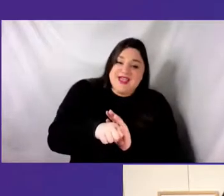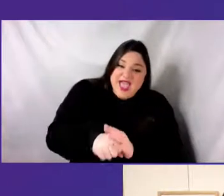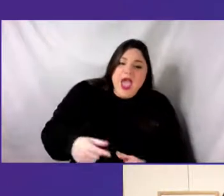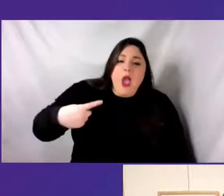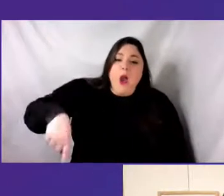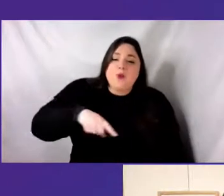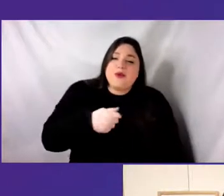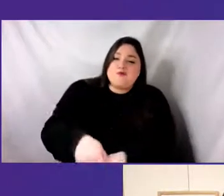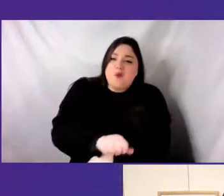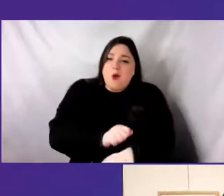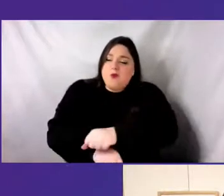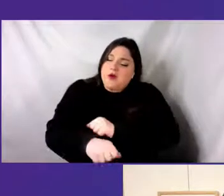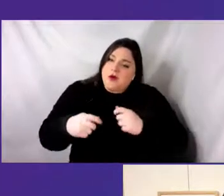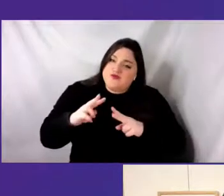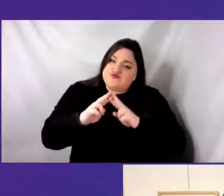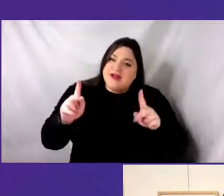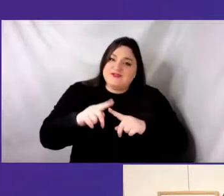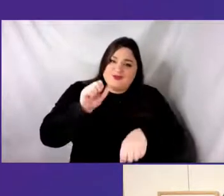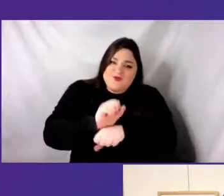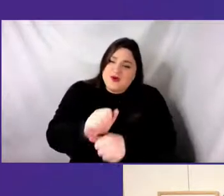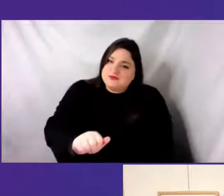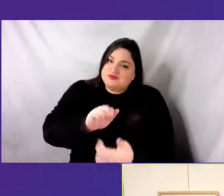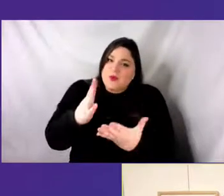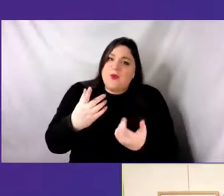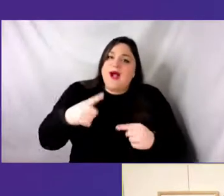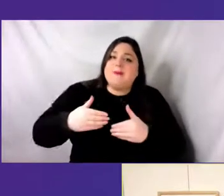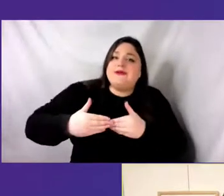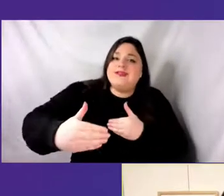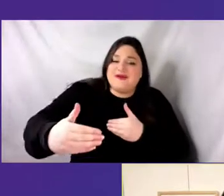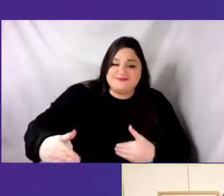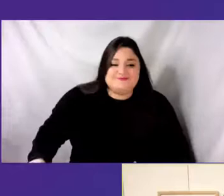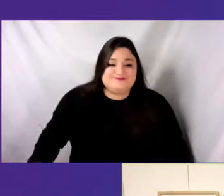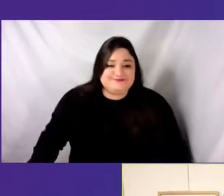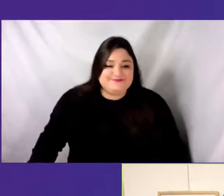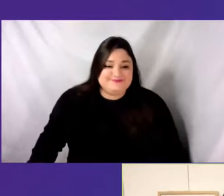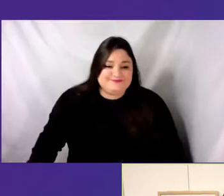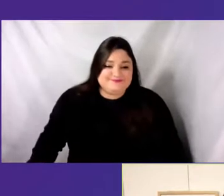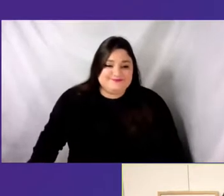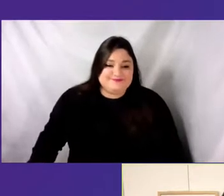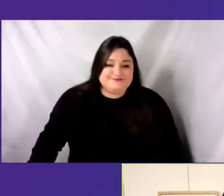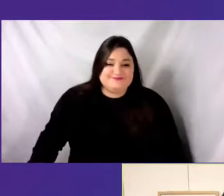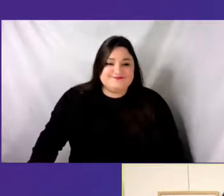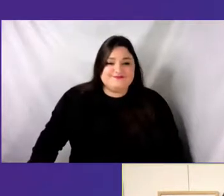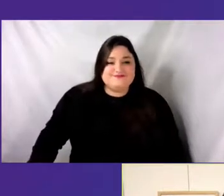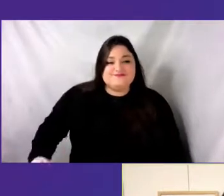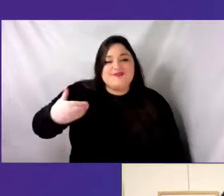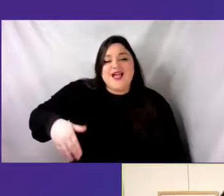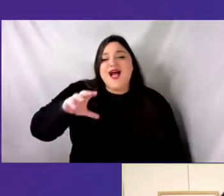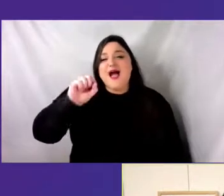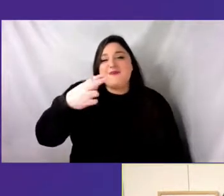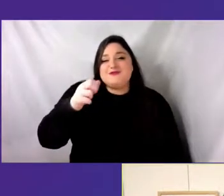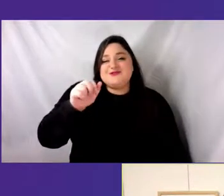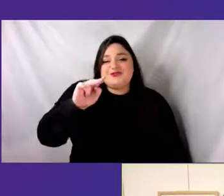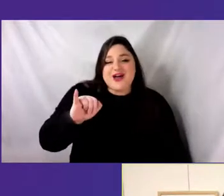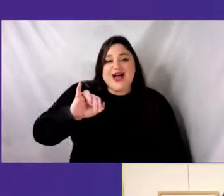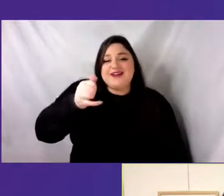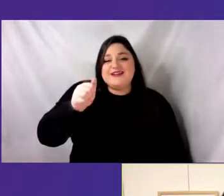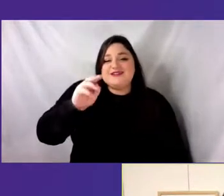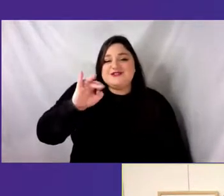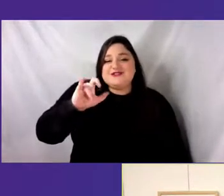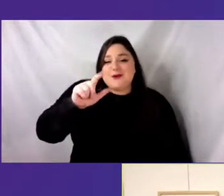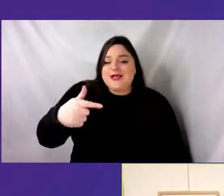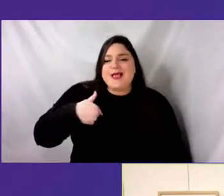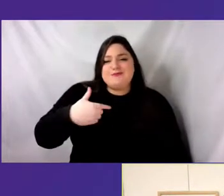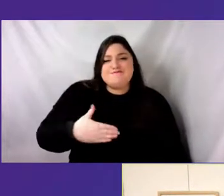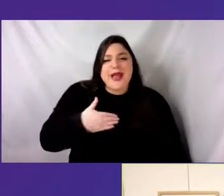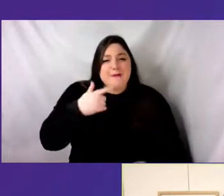for what lies ahead. My name is Shani Jamila, and I'm so happy to join Alejandra in welcoming each of